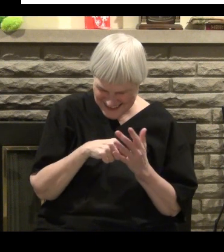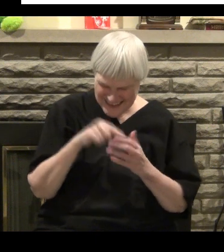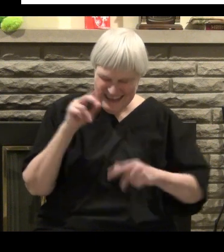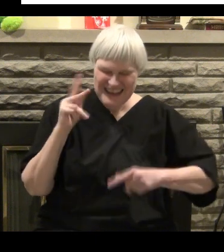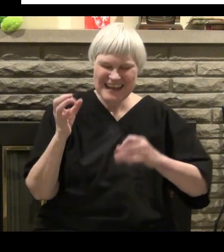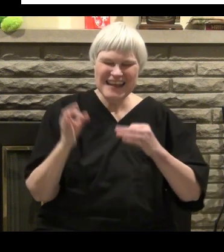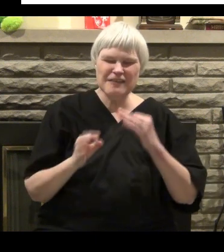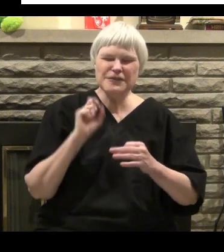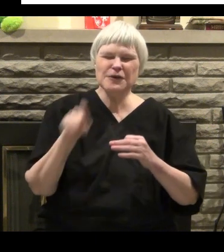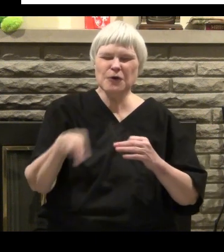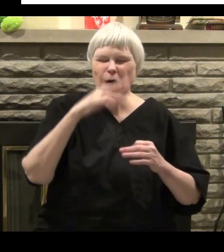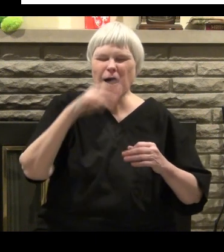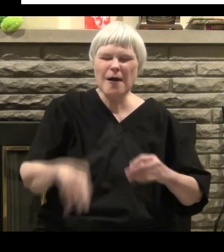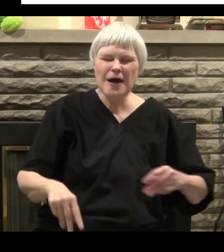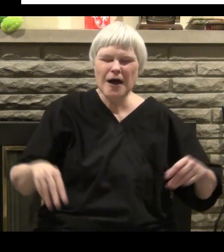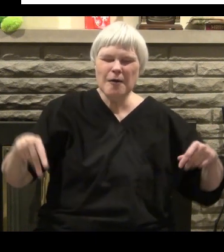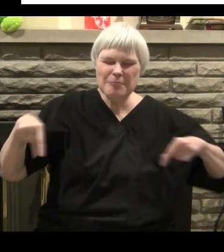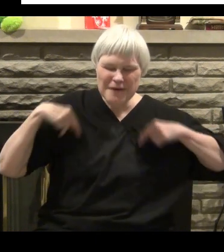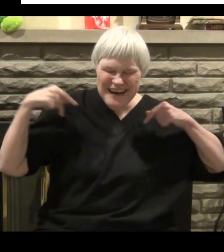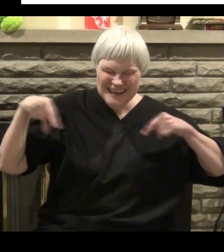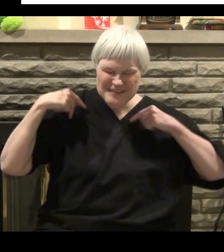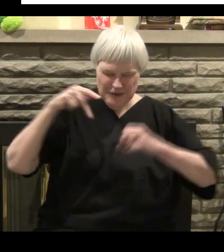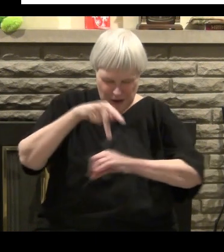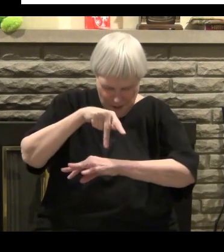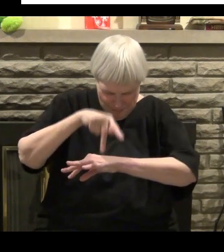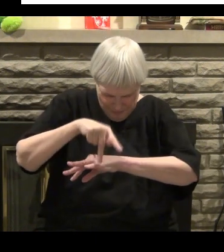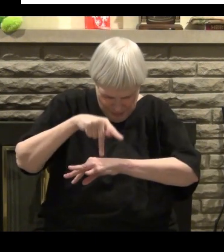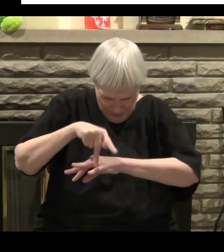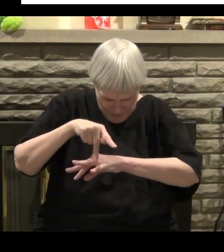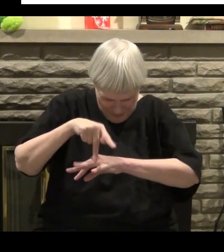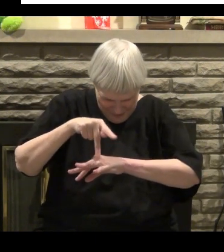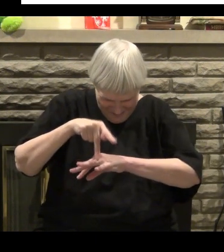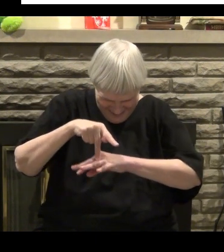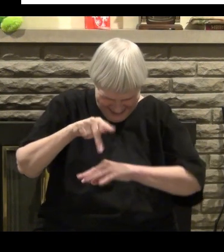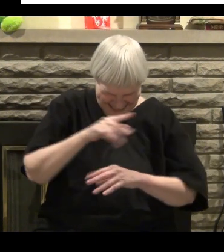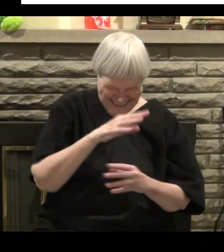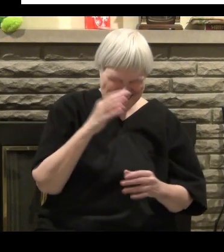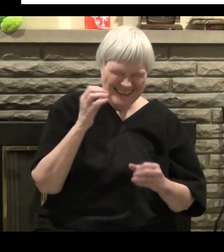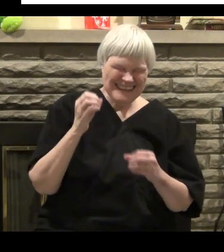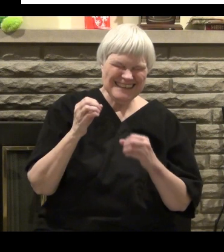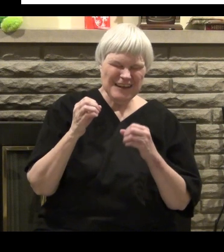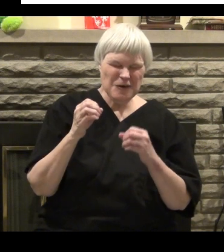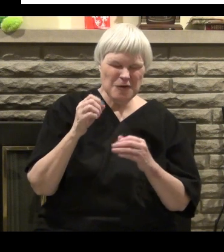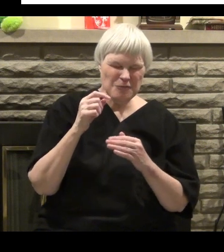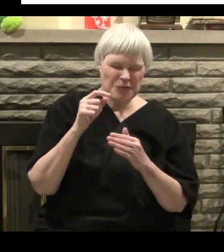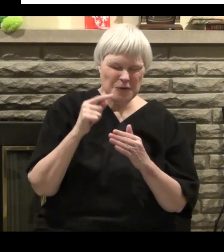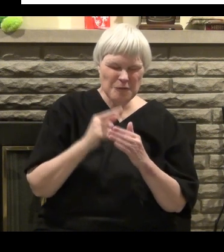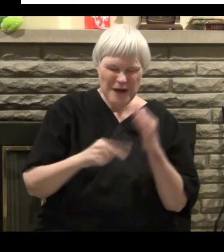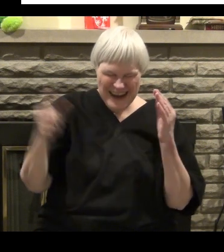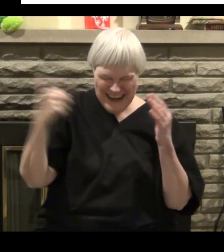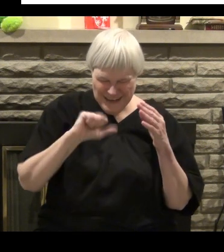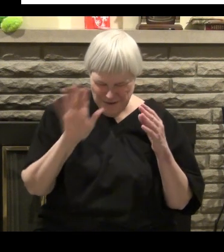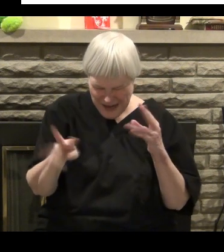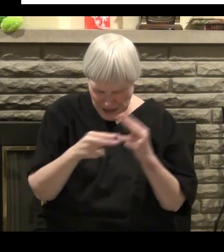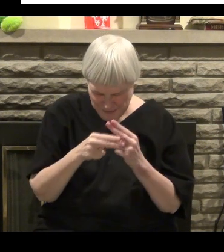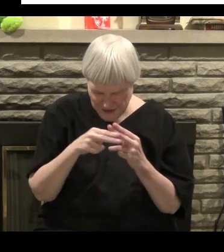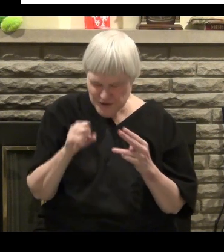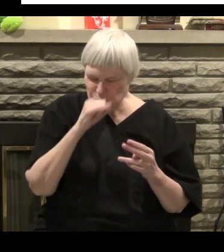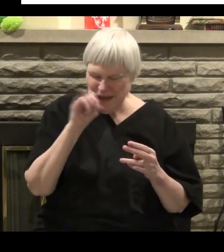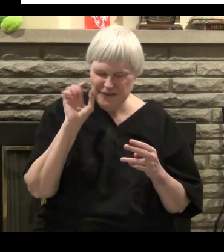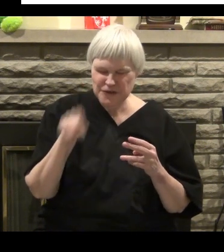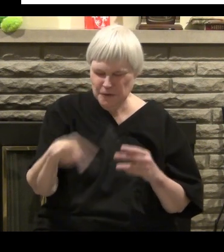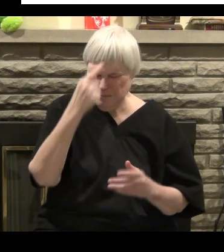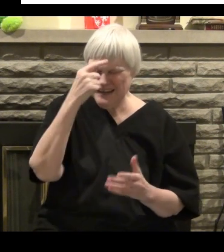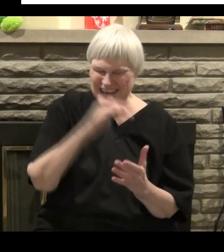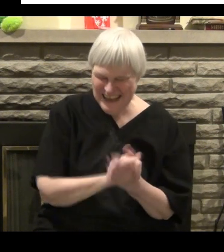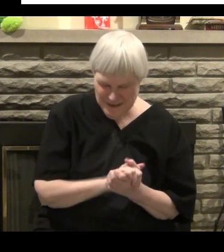A person doesn't become a priest by not believing this. if you're a priest or a pope or a cardinal or archbishop or any of these other